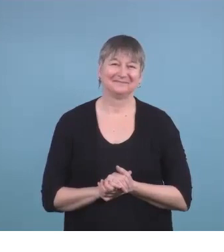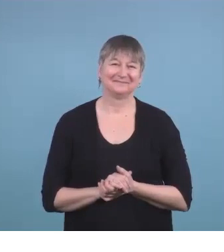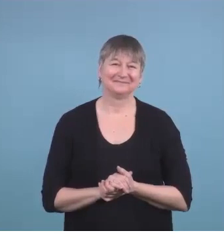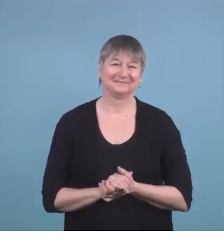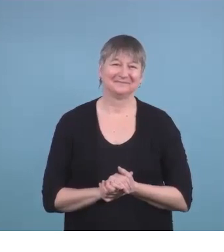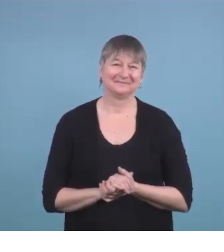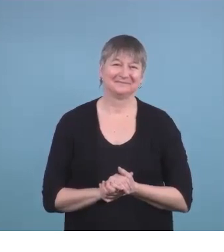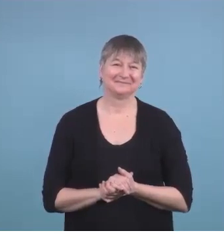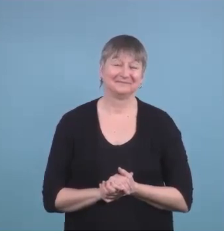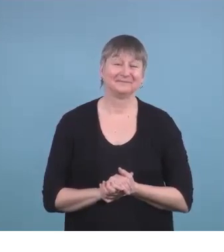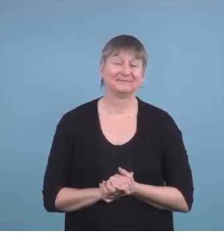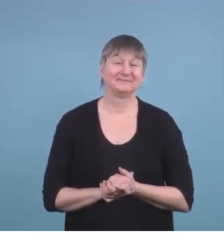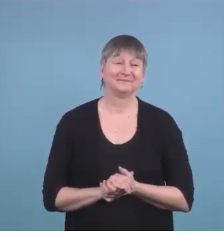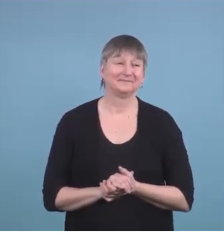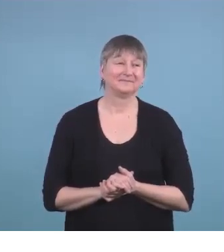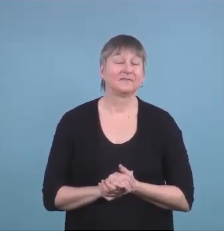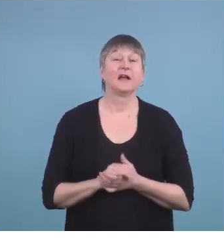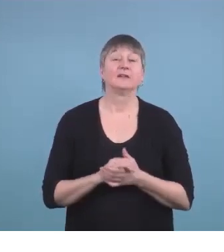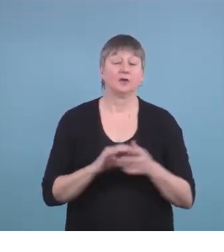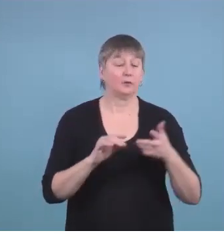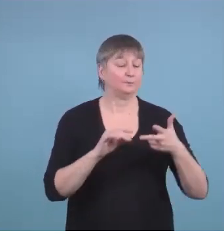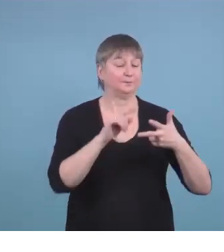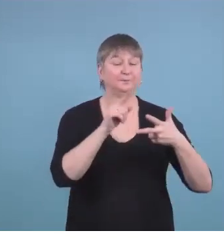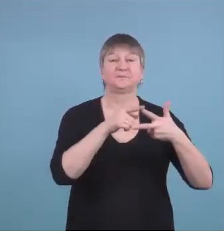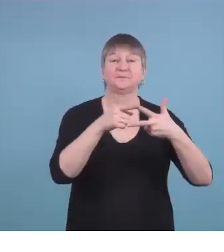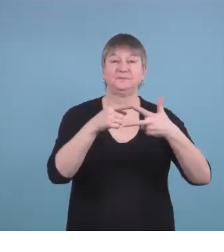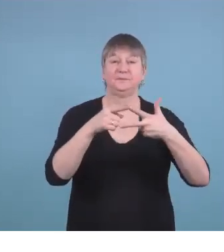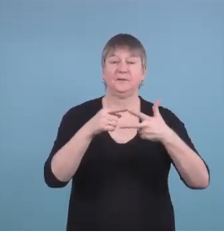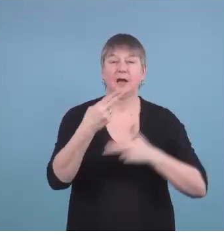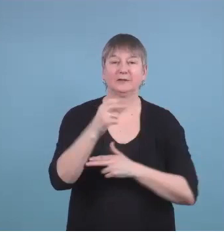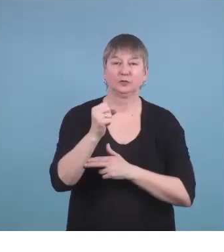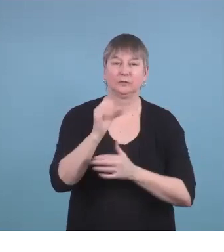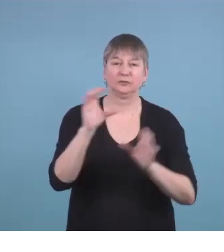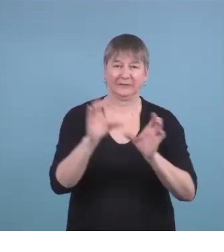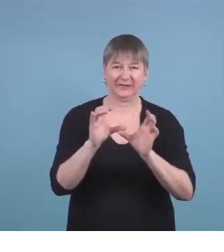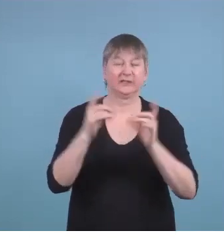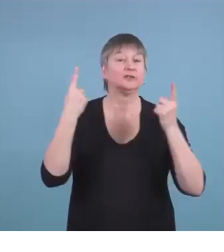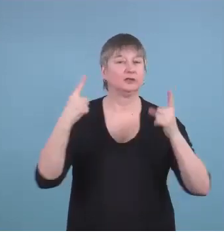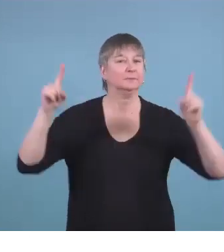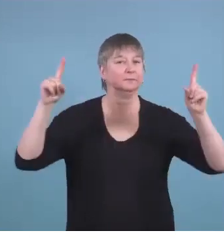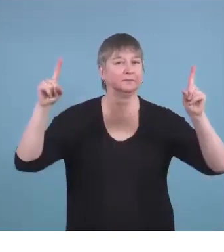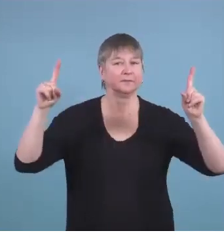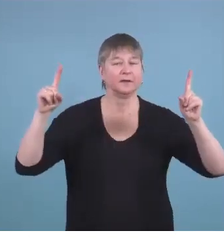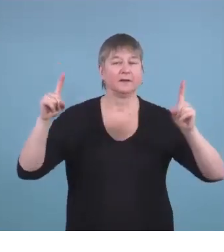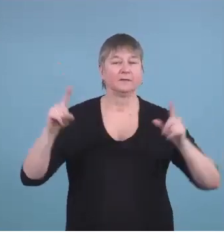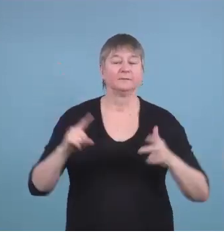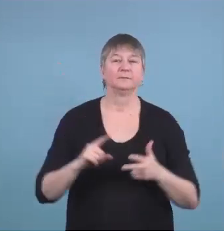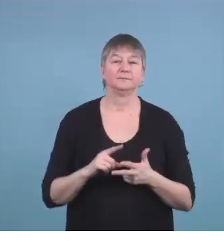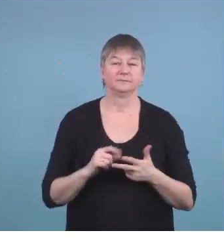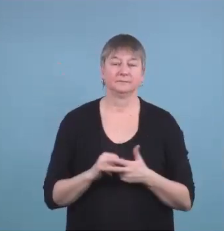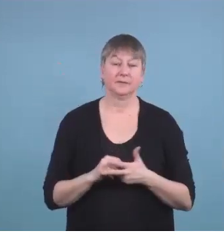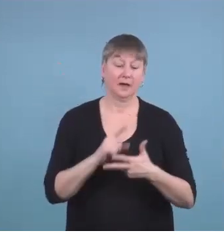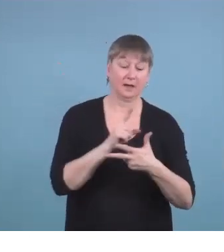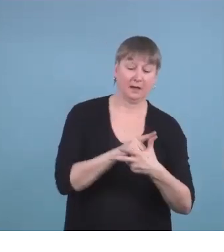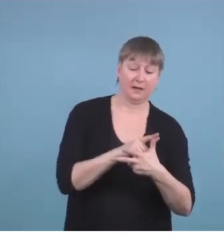High School Certificate of Achievement. So these are the students who the only difference between a